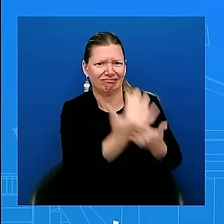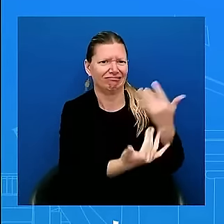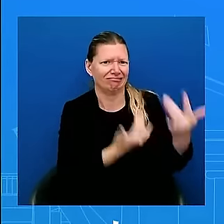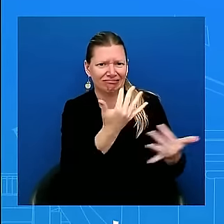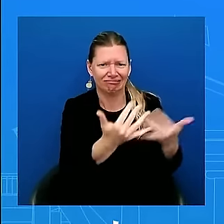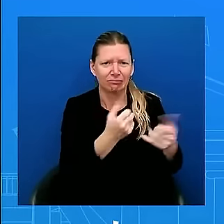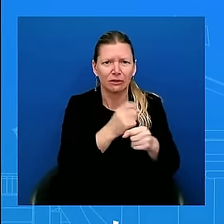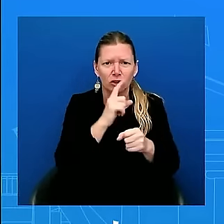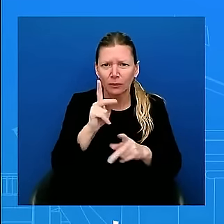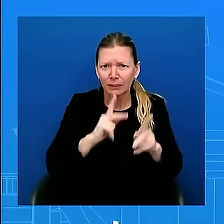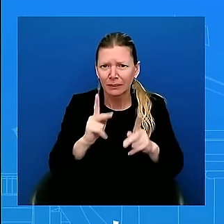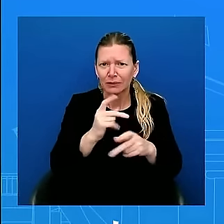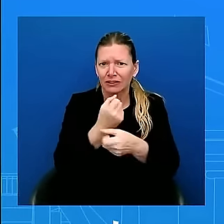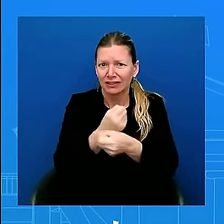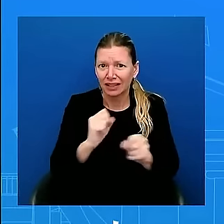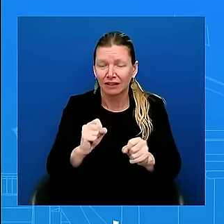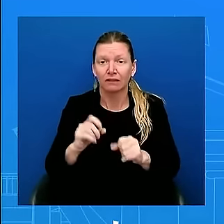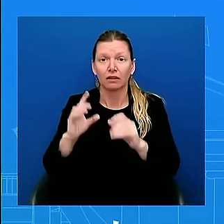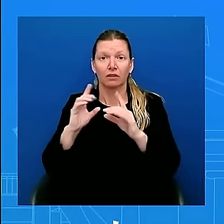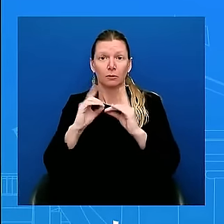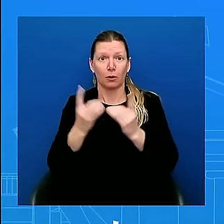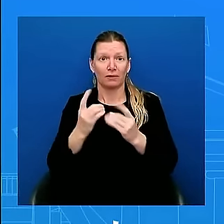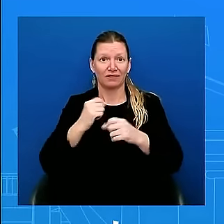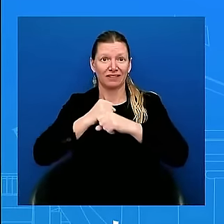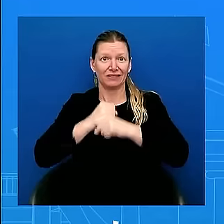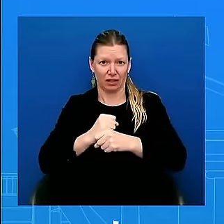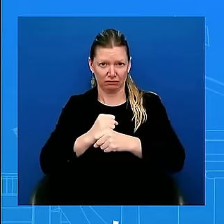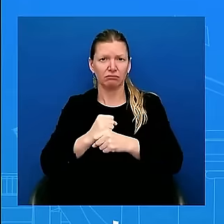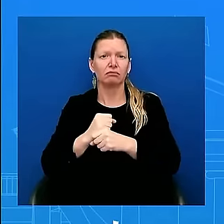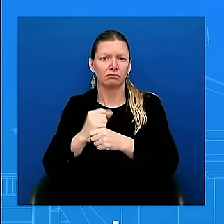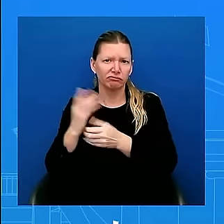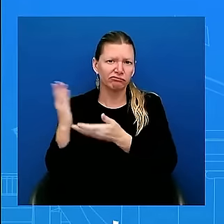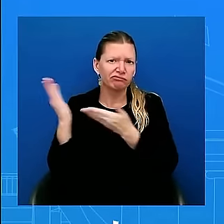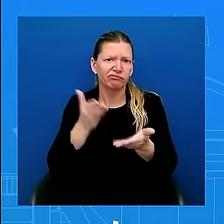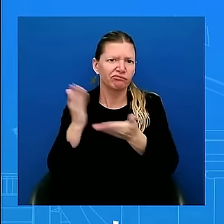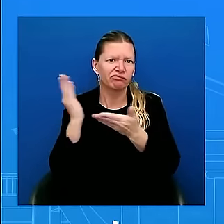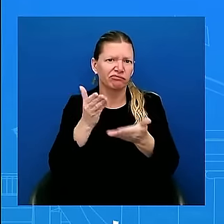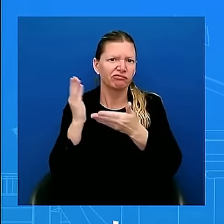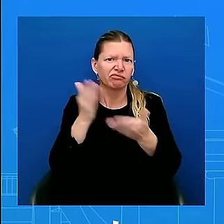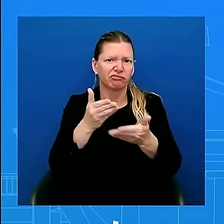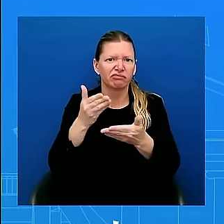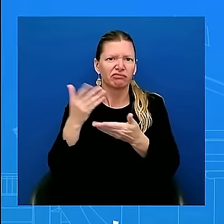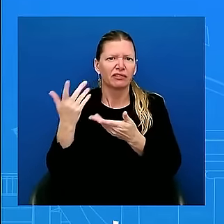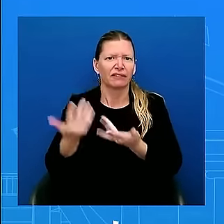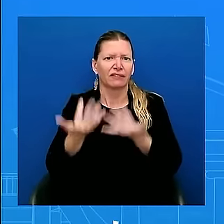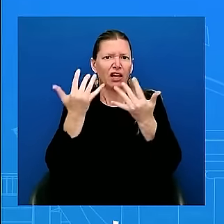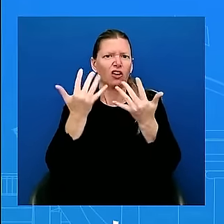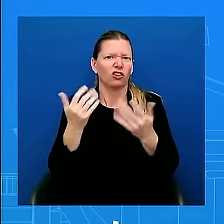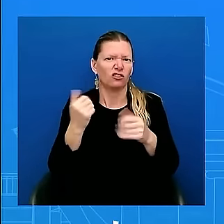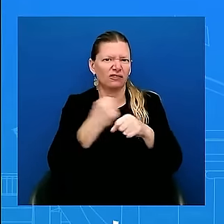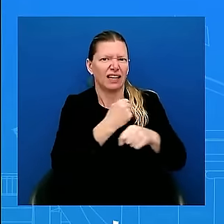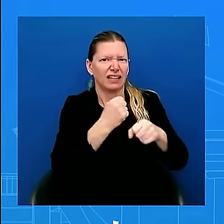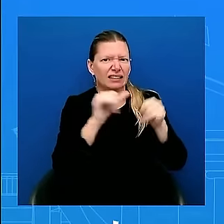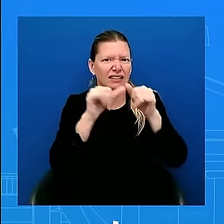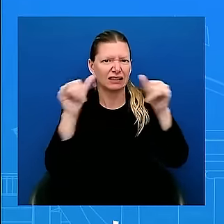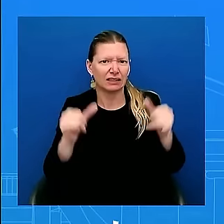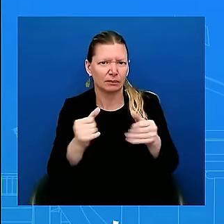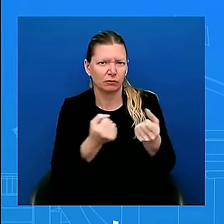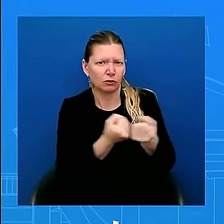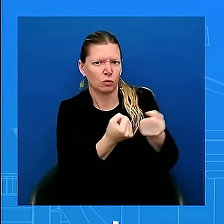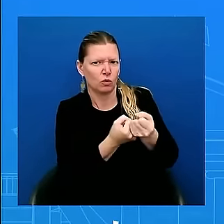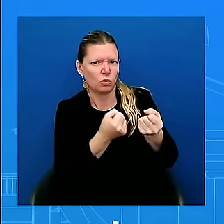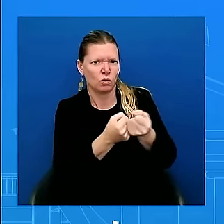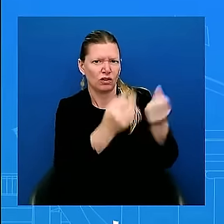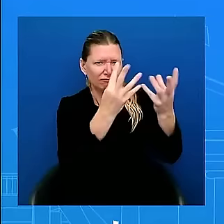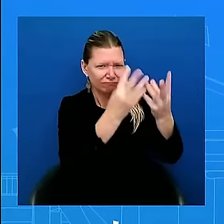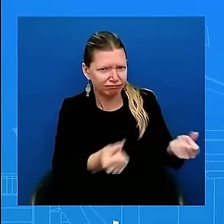systems to support fire suppression's effort. FEMA also issued several fire management assistance grants